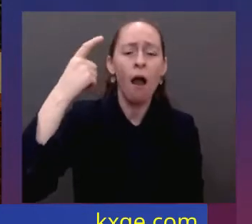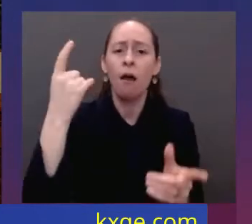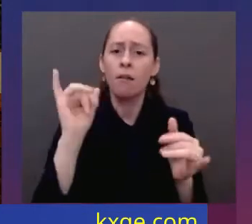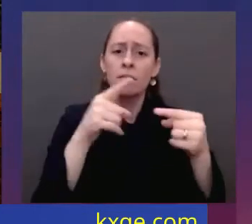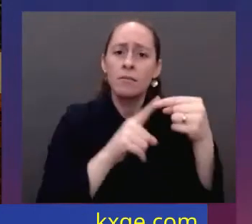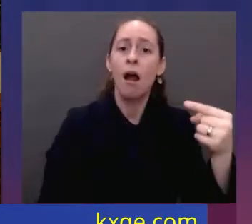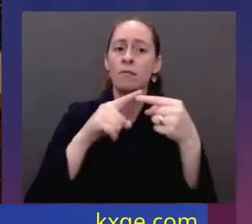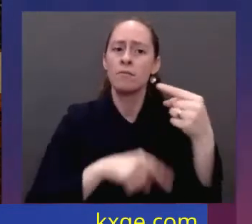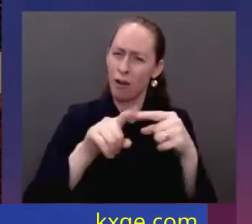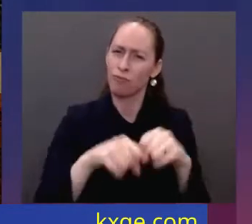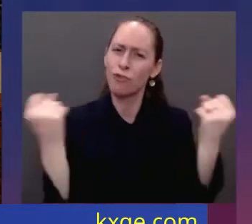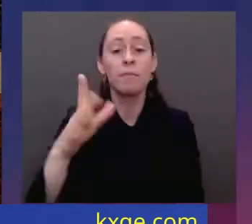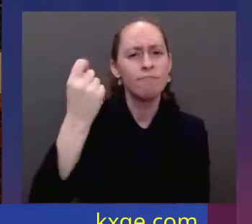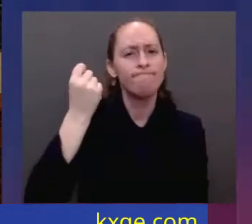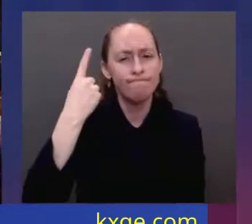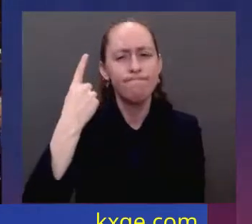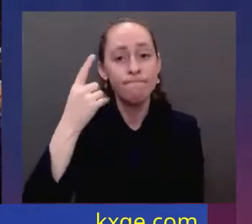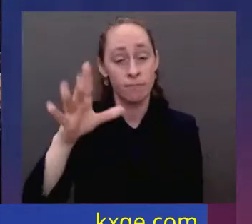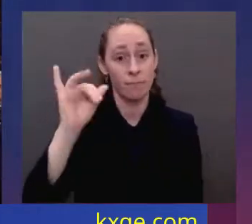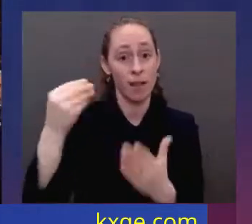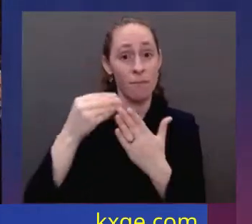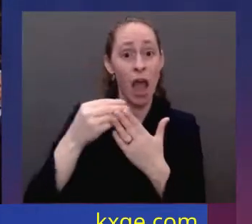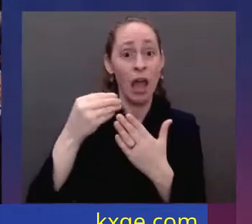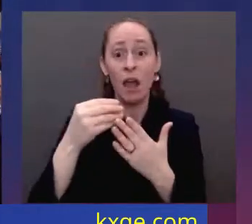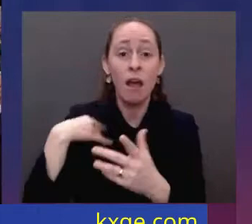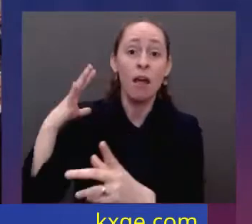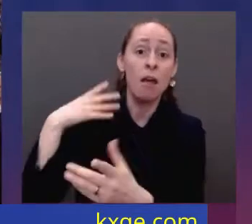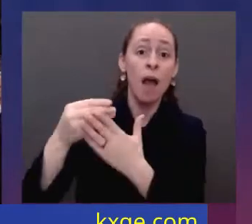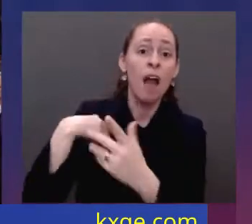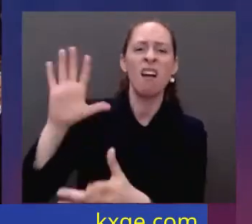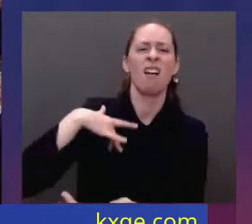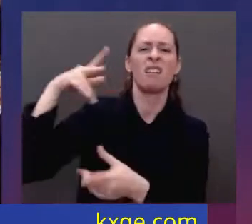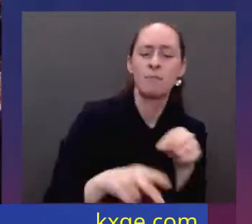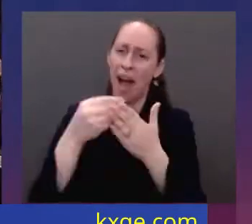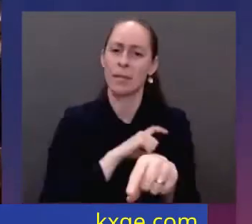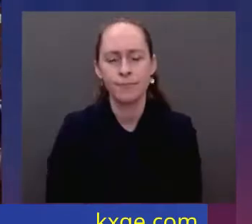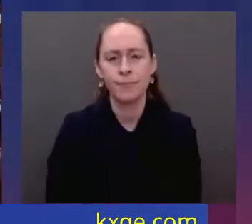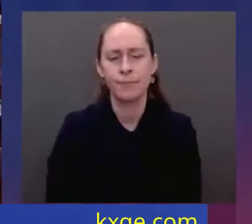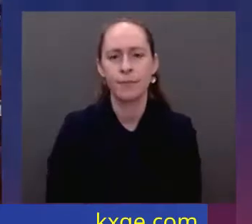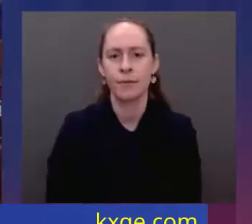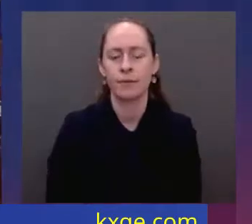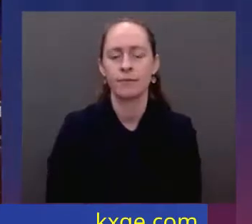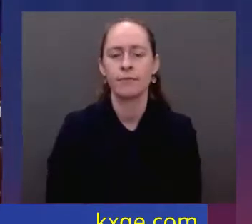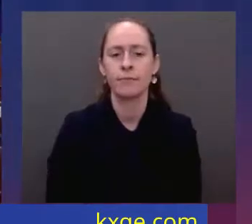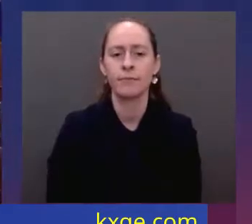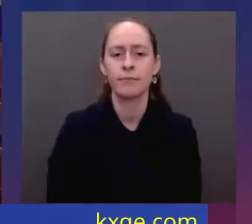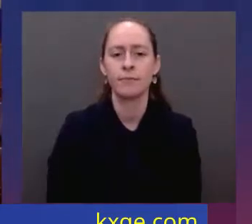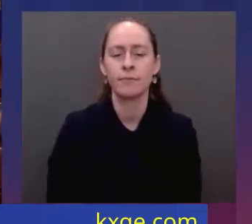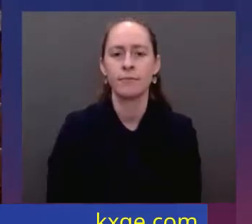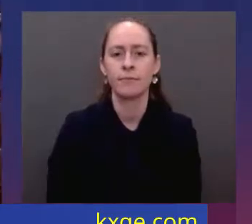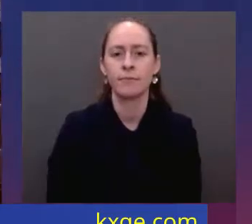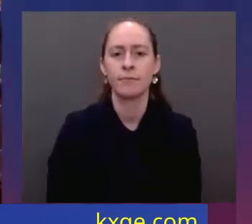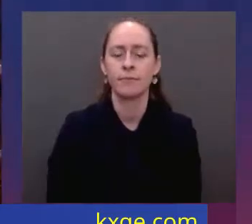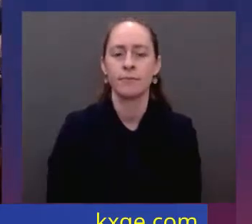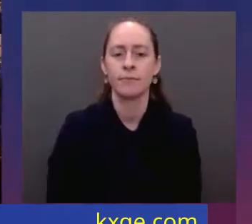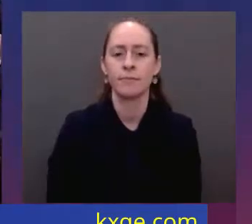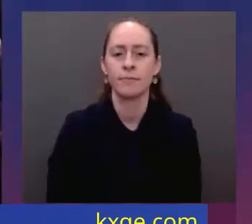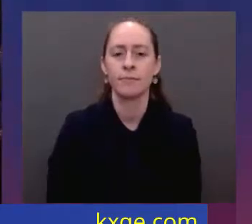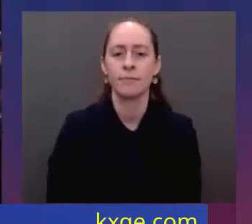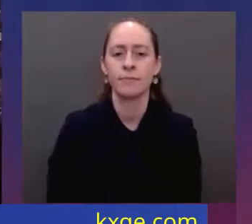the police, it's to fund the police. Fund them. Fund them. Fund them with resources and training.